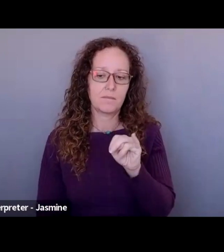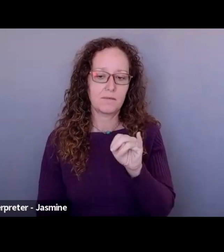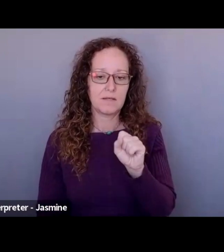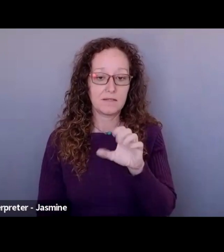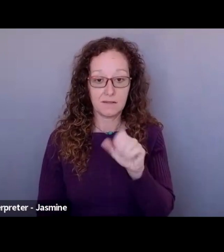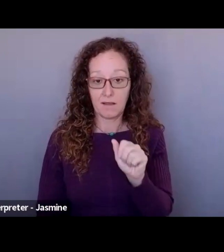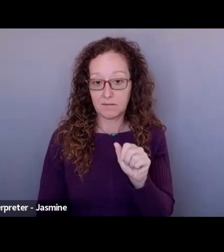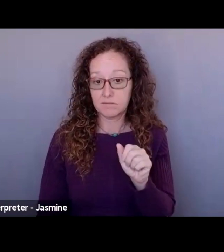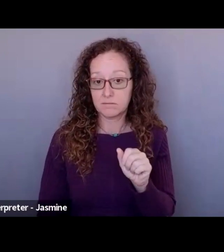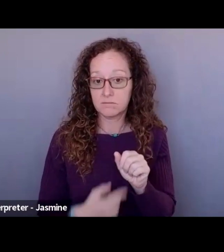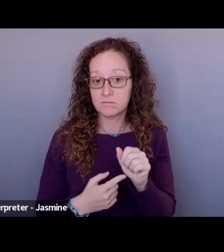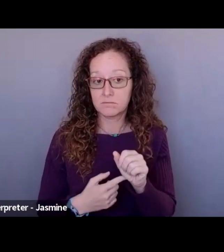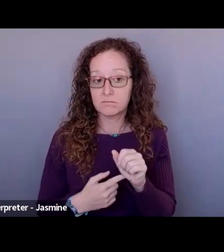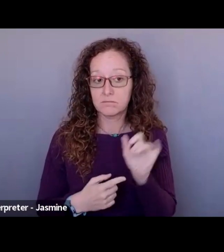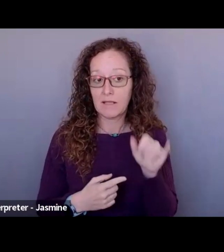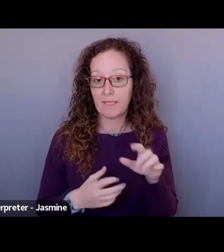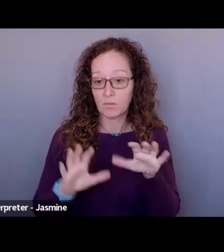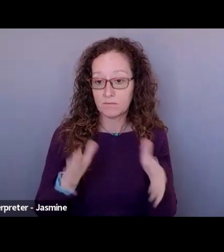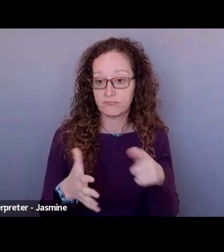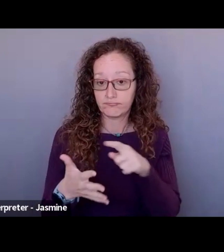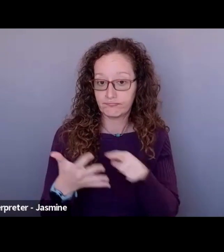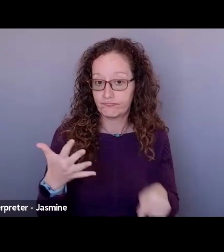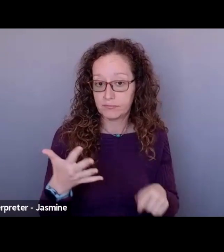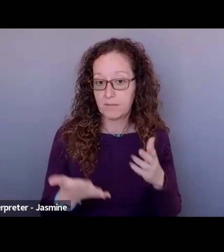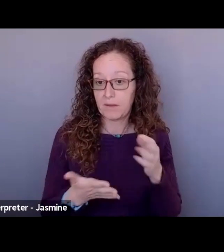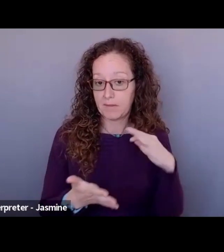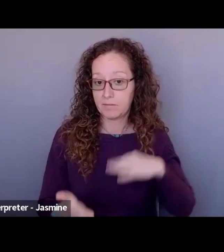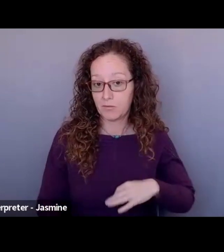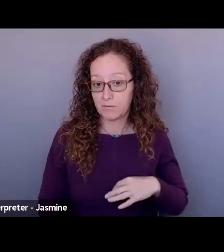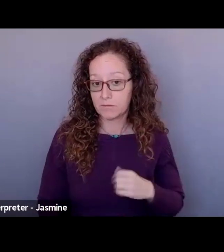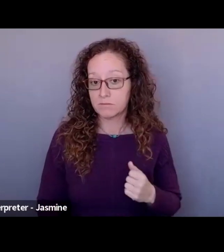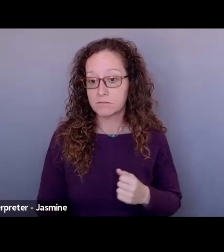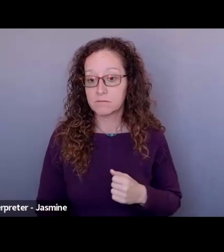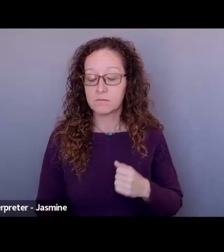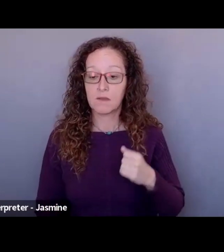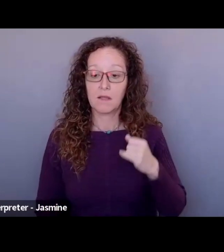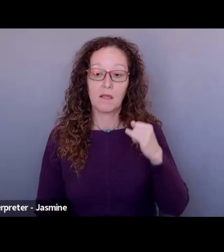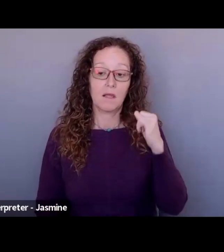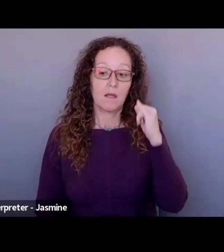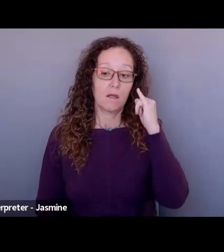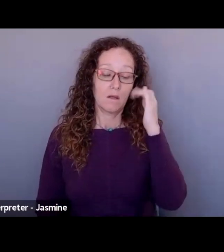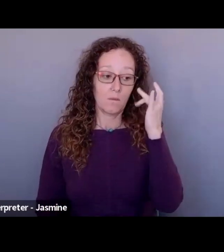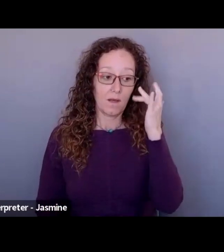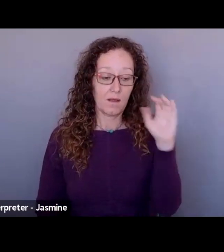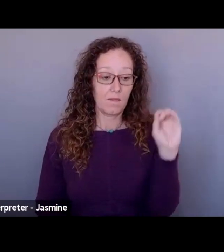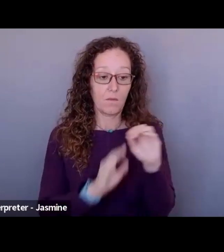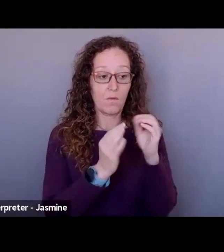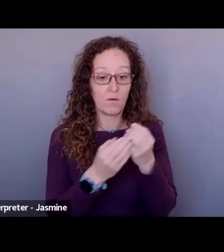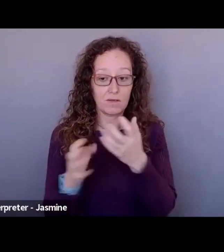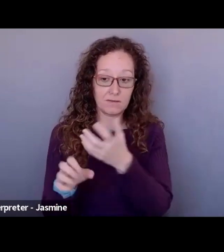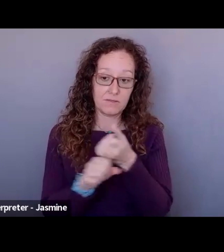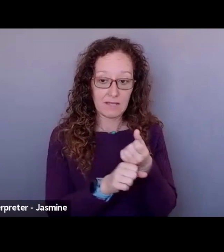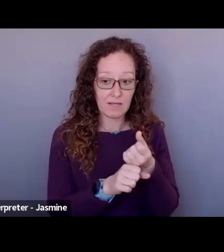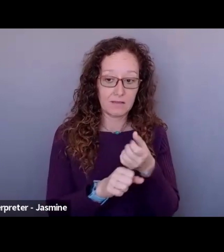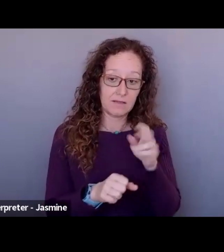those, which might, uh, be useful, um, because organizations that get money from NISCA are not eligible for some of these smaller